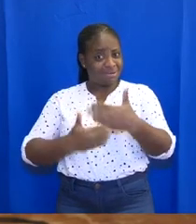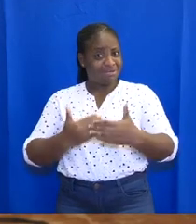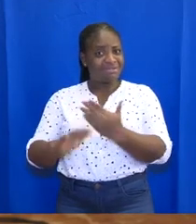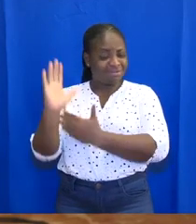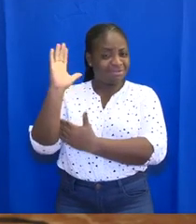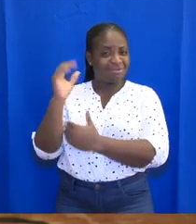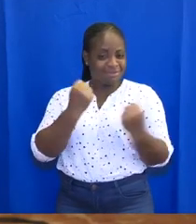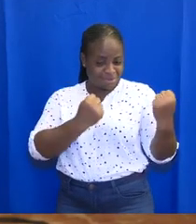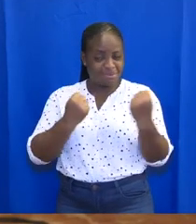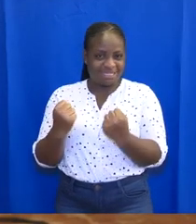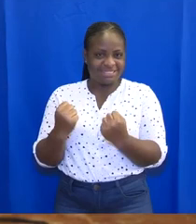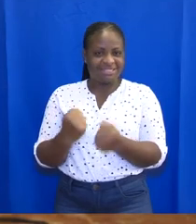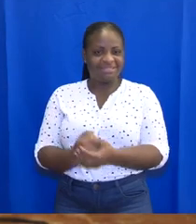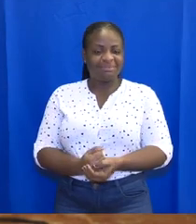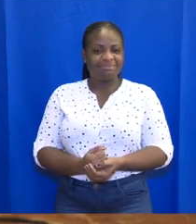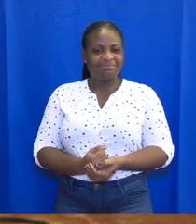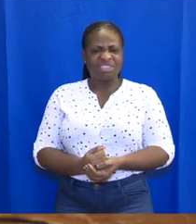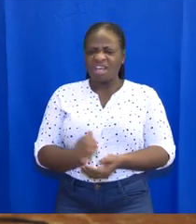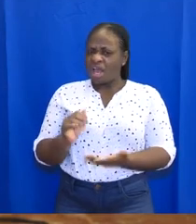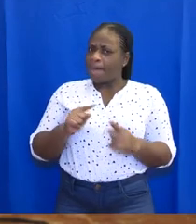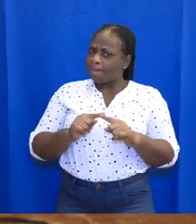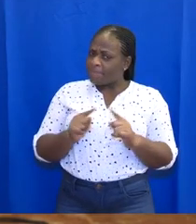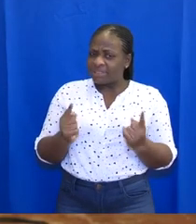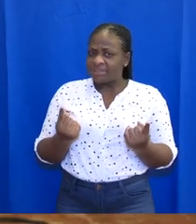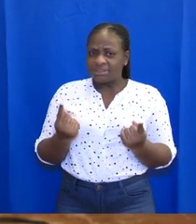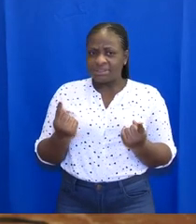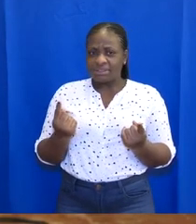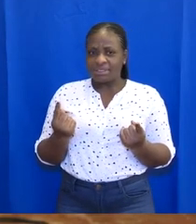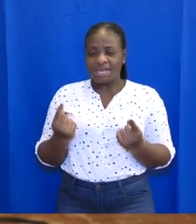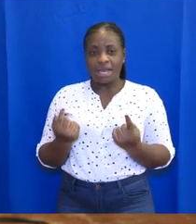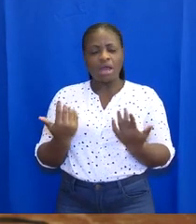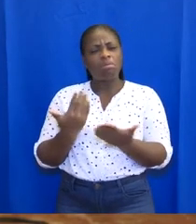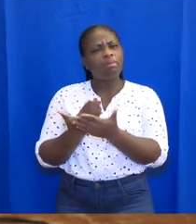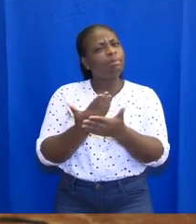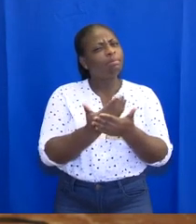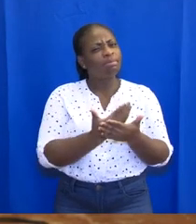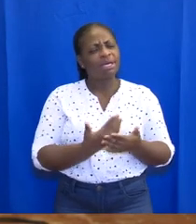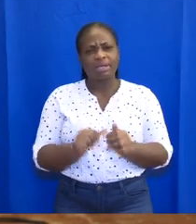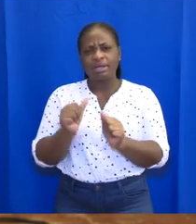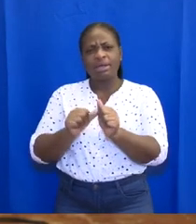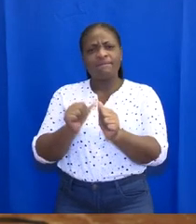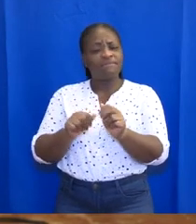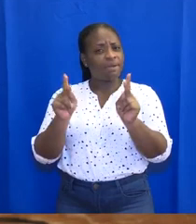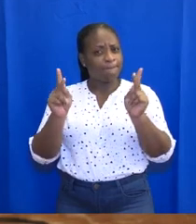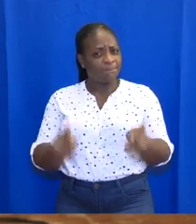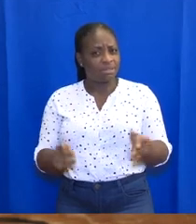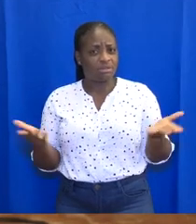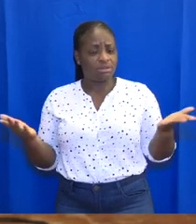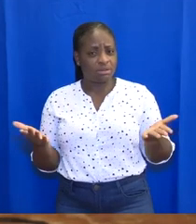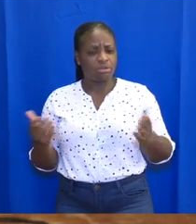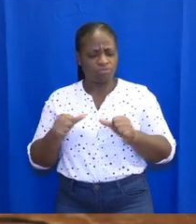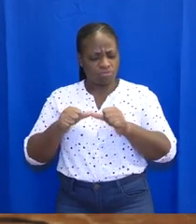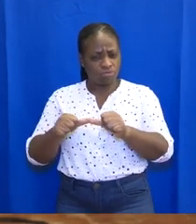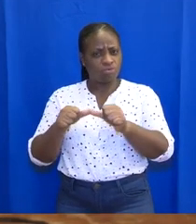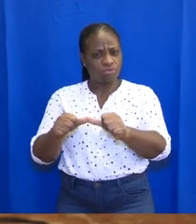Almighty God. Nevertheless, I appeal to each and every one of you to